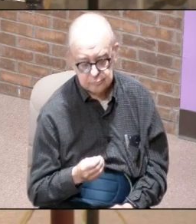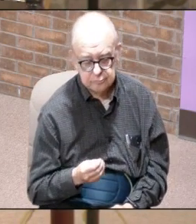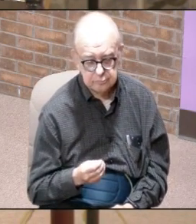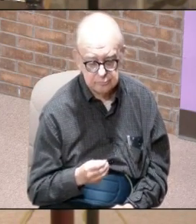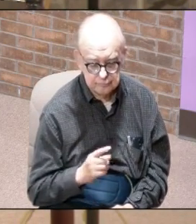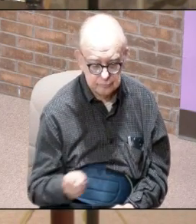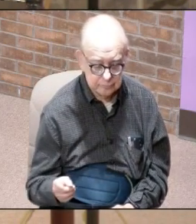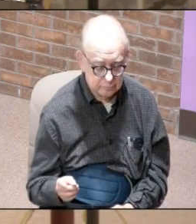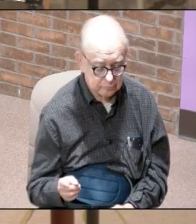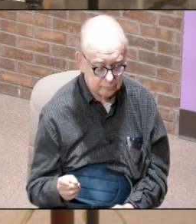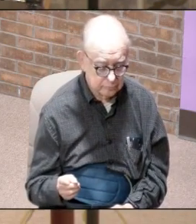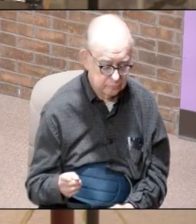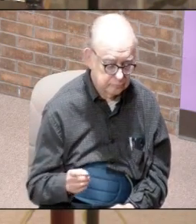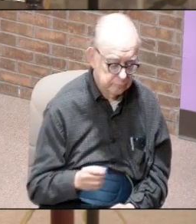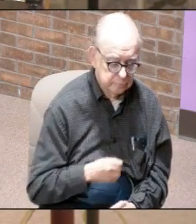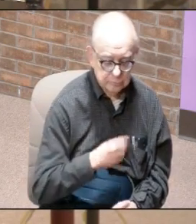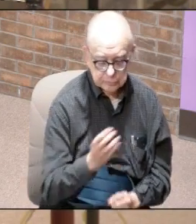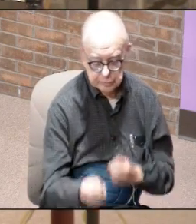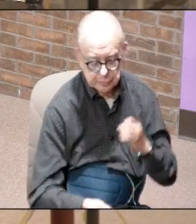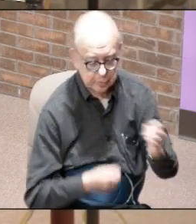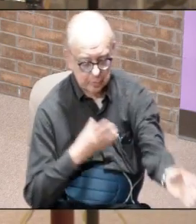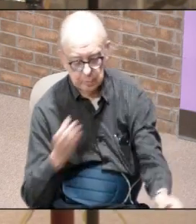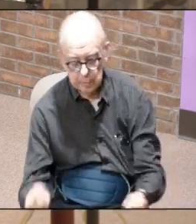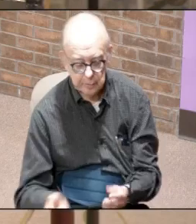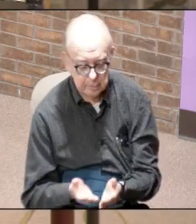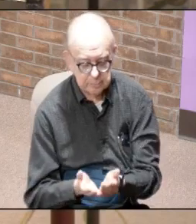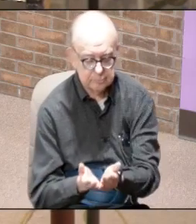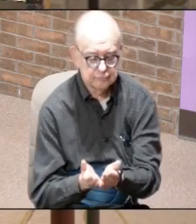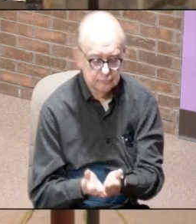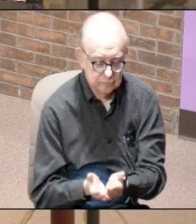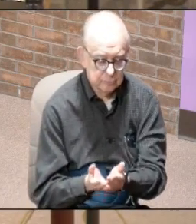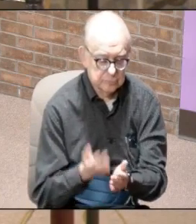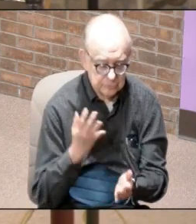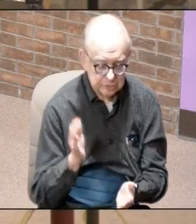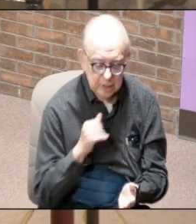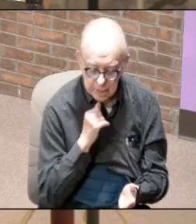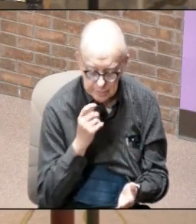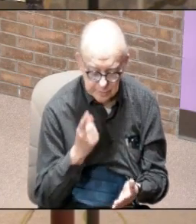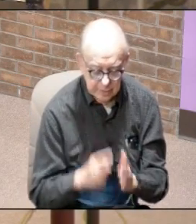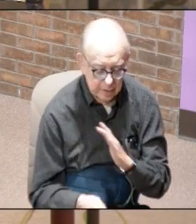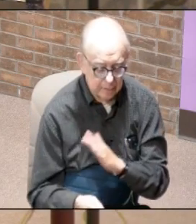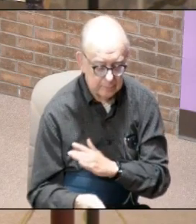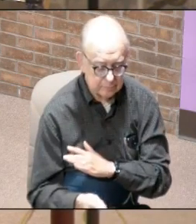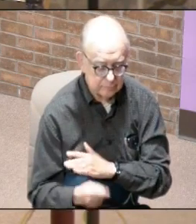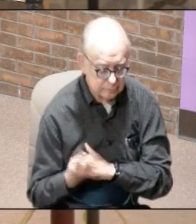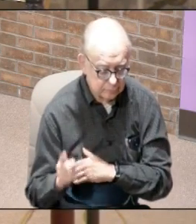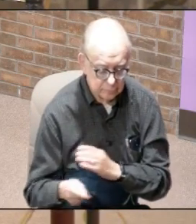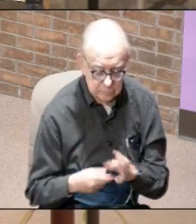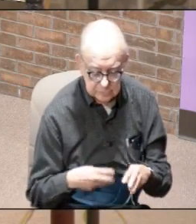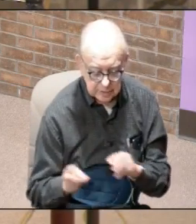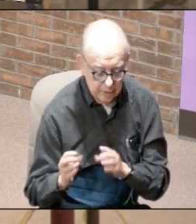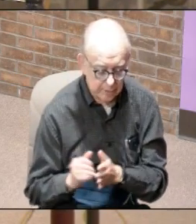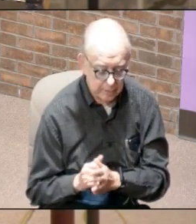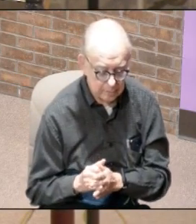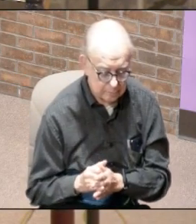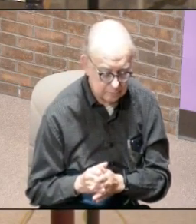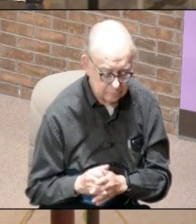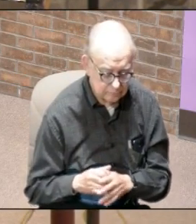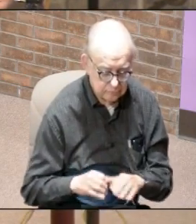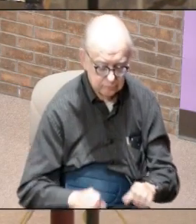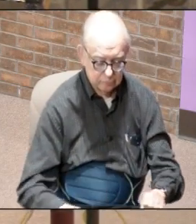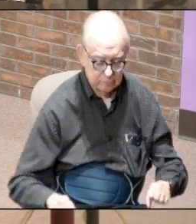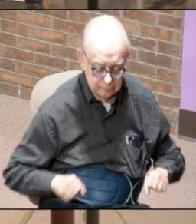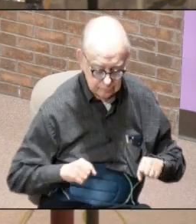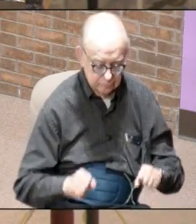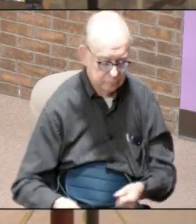and they were tossing everything they could off that boat to lighten it up they knew that that's the only way we're going to get out of this thing they're rowing